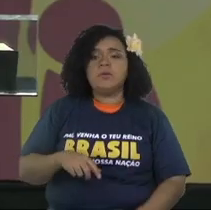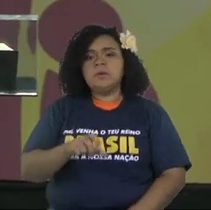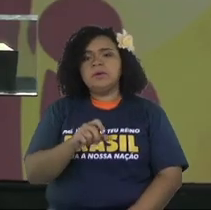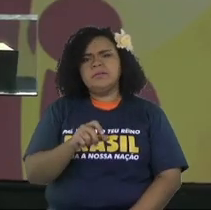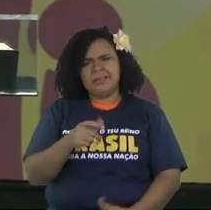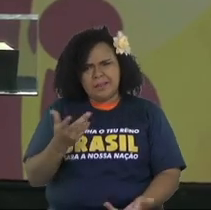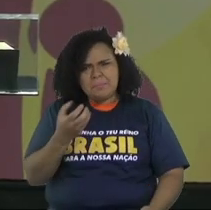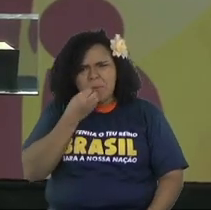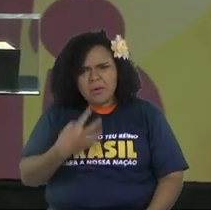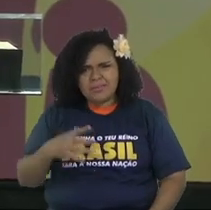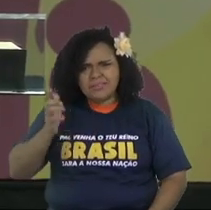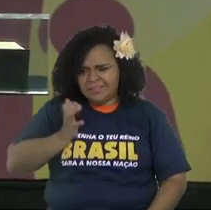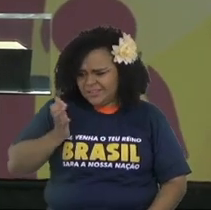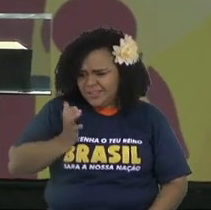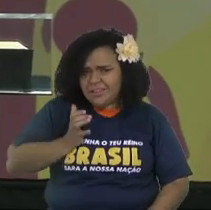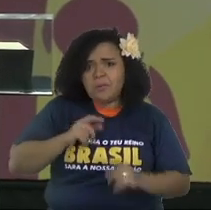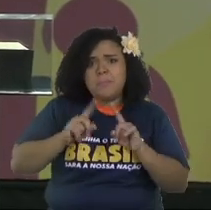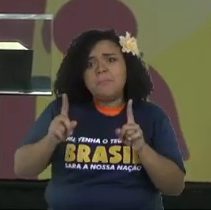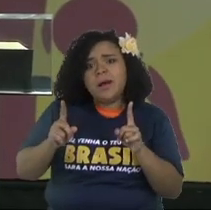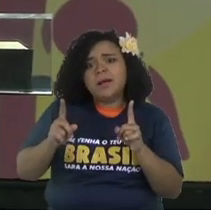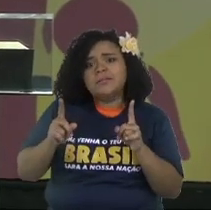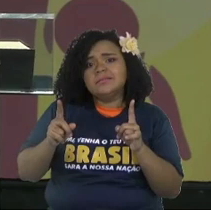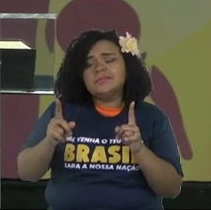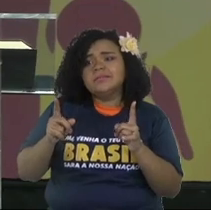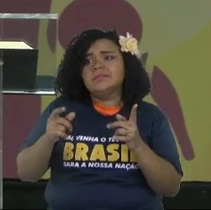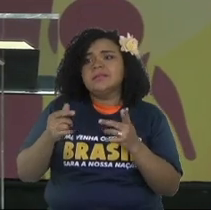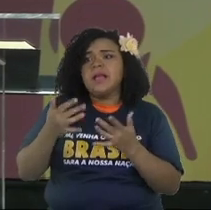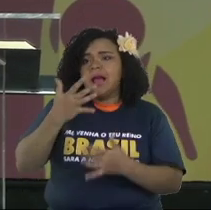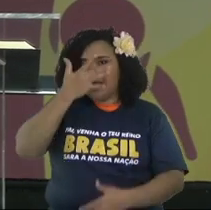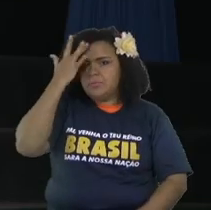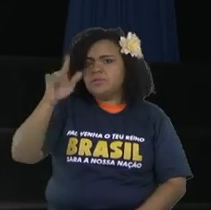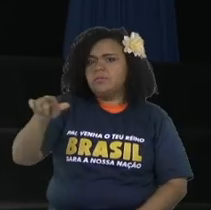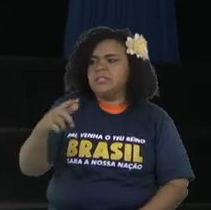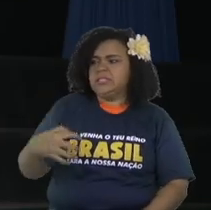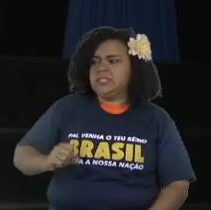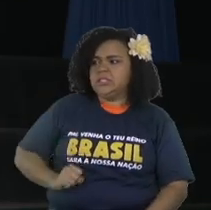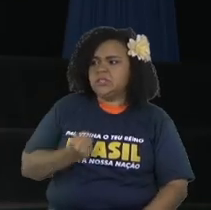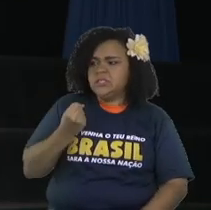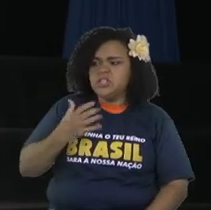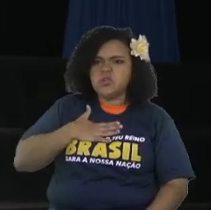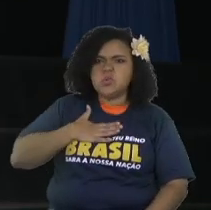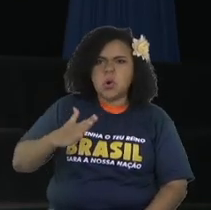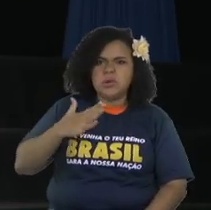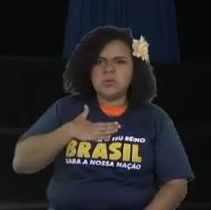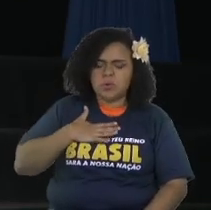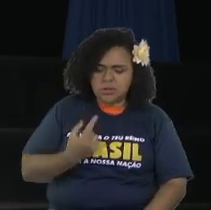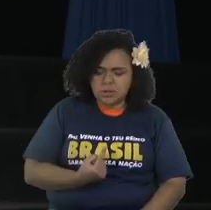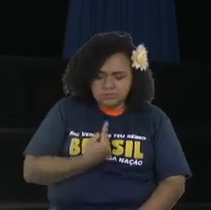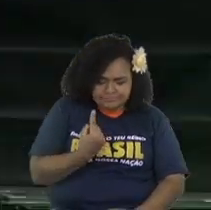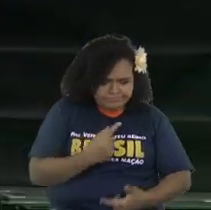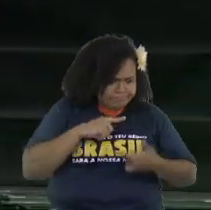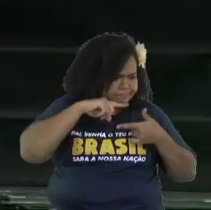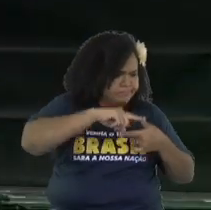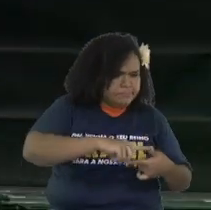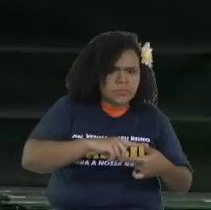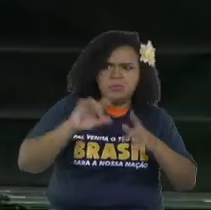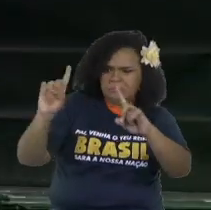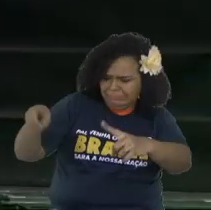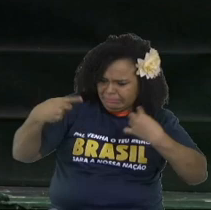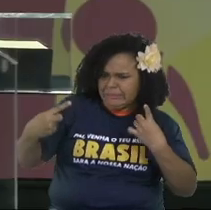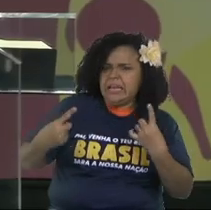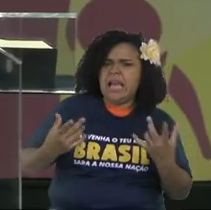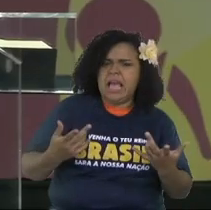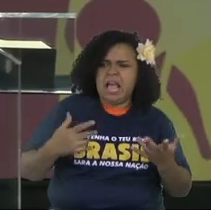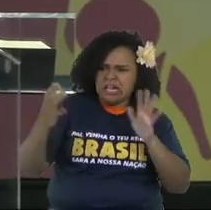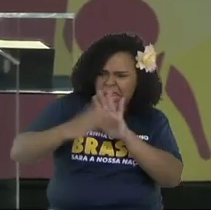What does that matter if you have, like, a lot of money and everybody hates you and